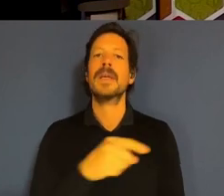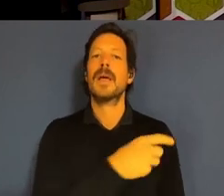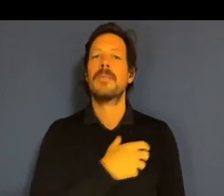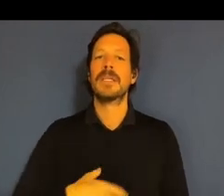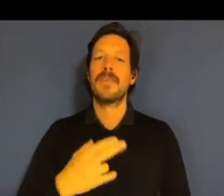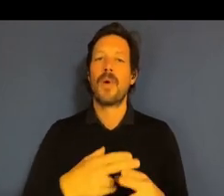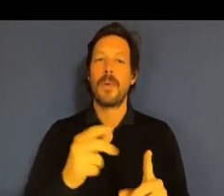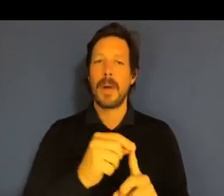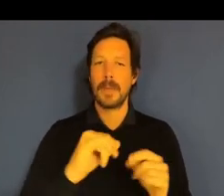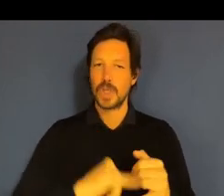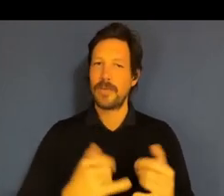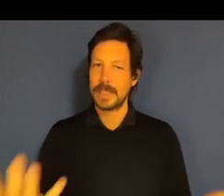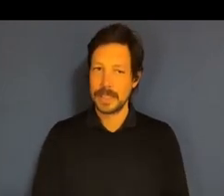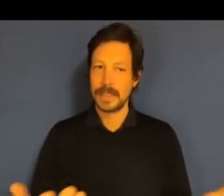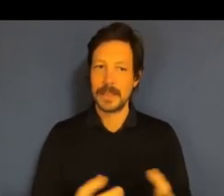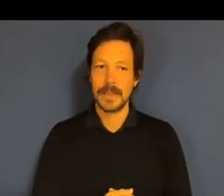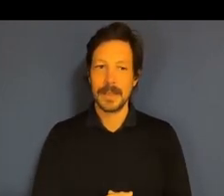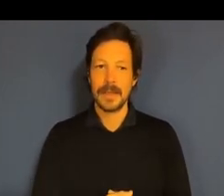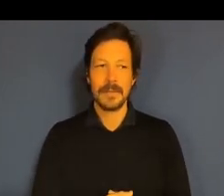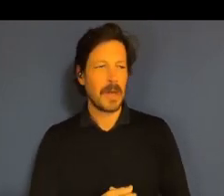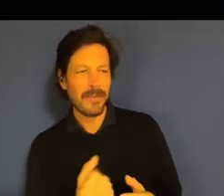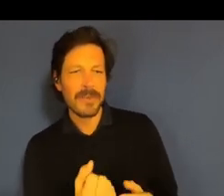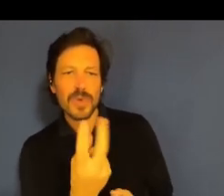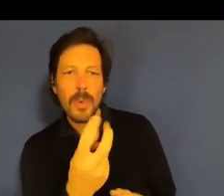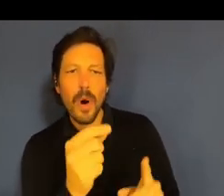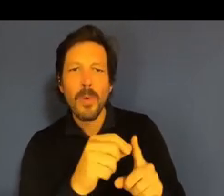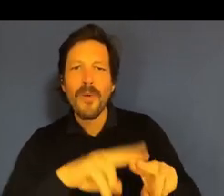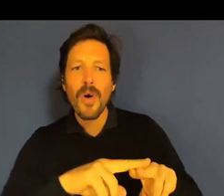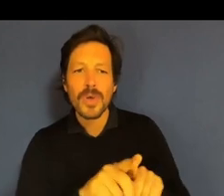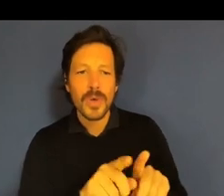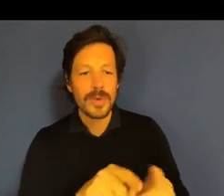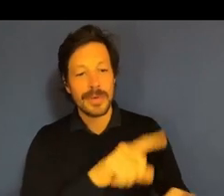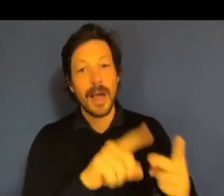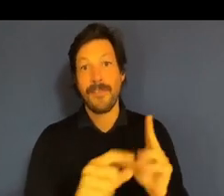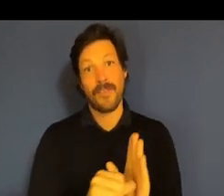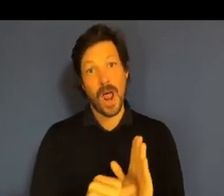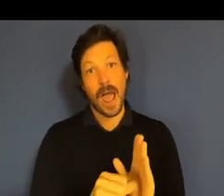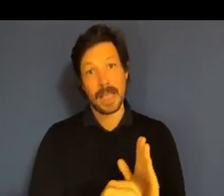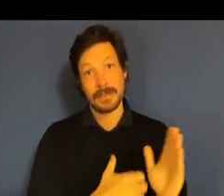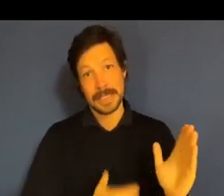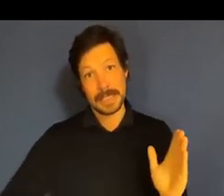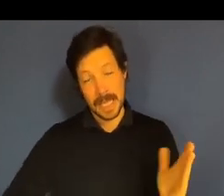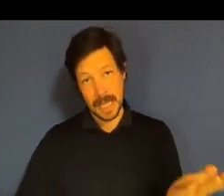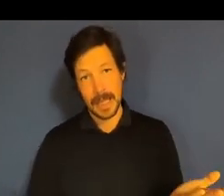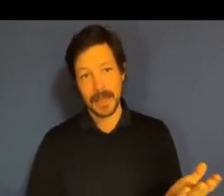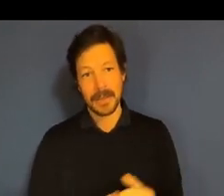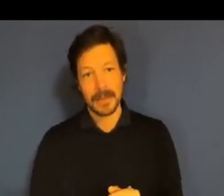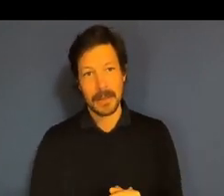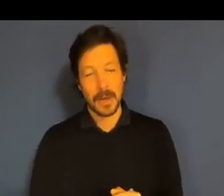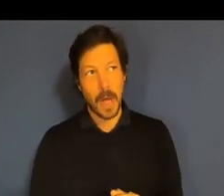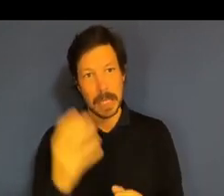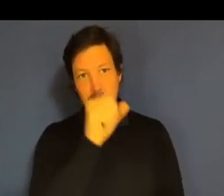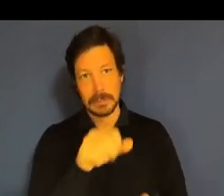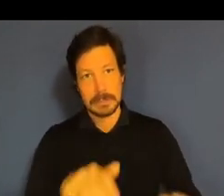Service, but, of course, you have at least two other portfolios, a little one called Finance, which can't be very busy at the moment,